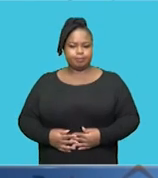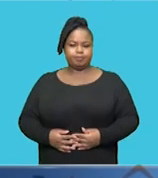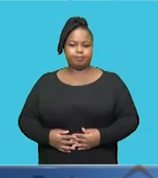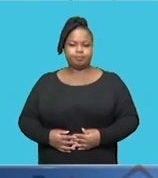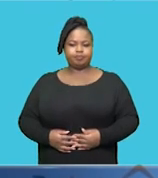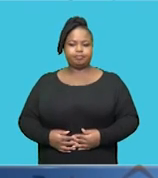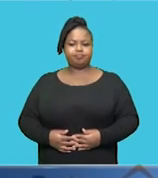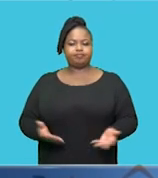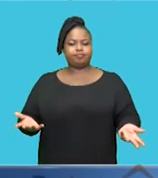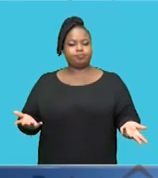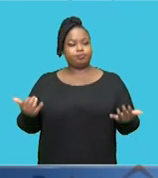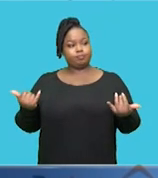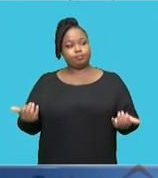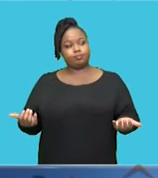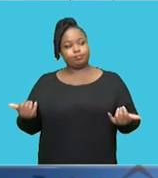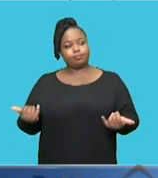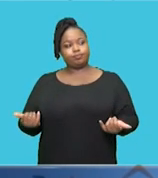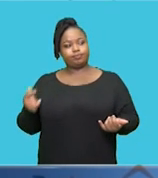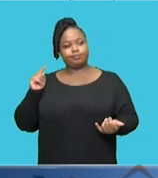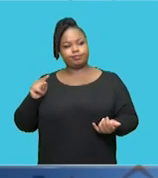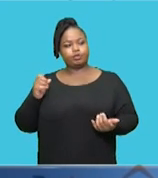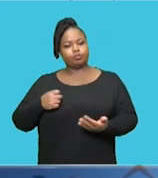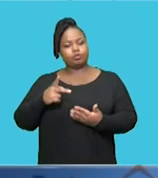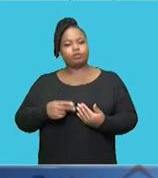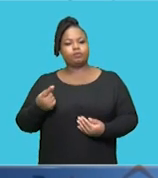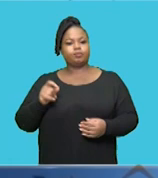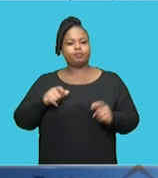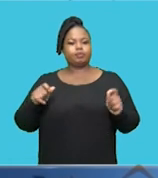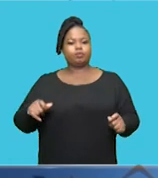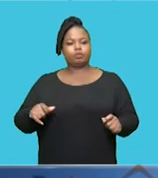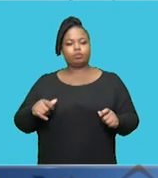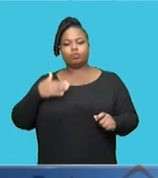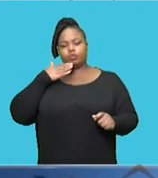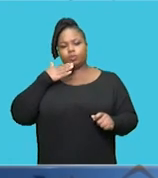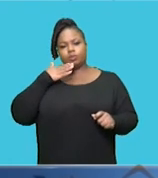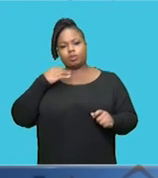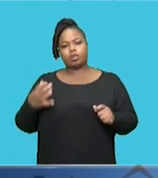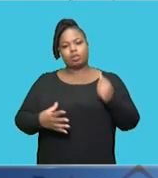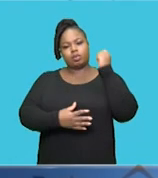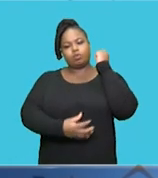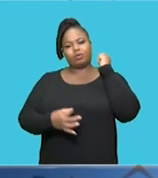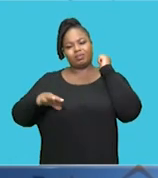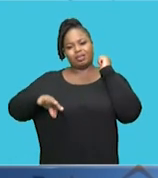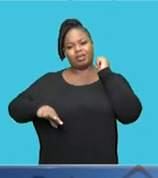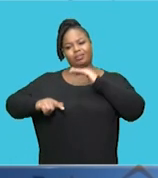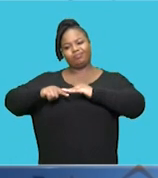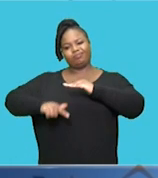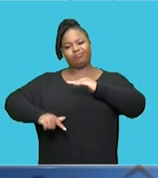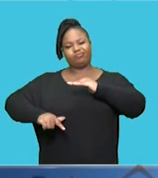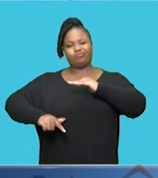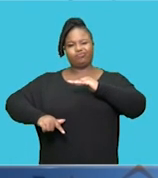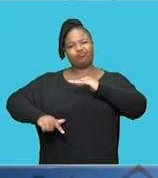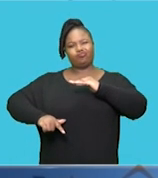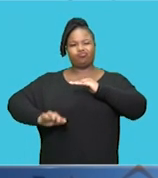This is projects for people in the lower end of the scale People who earn between